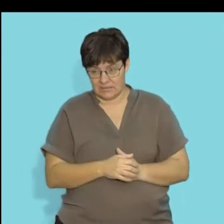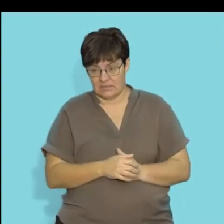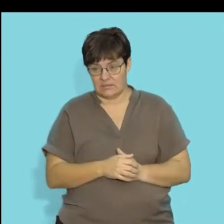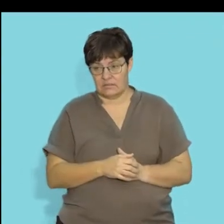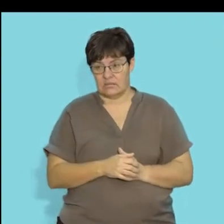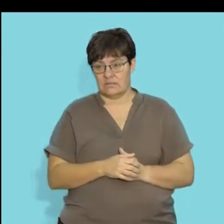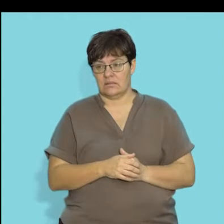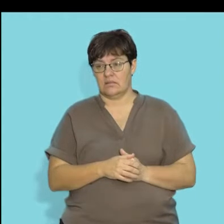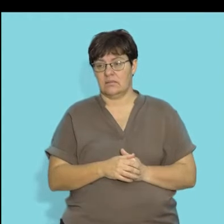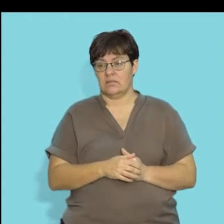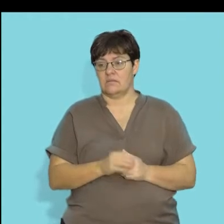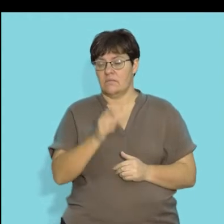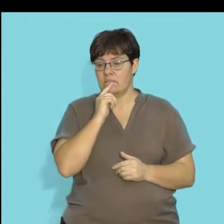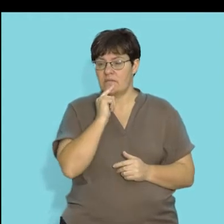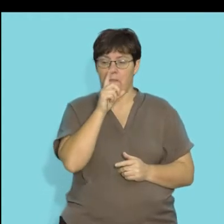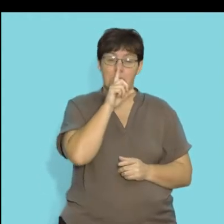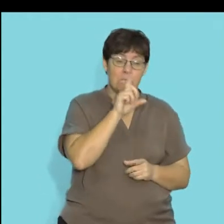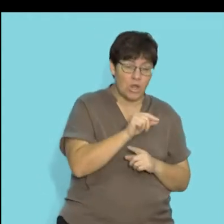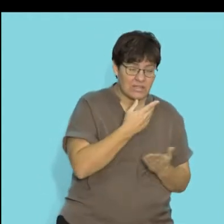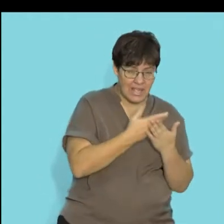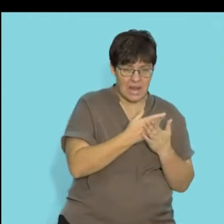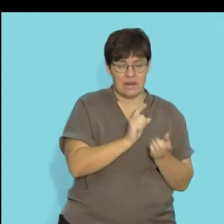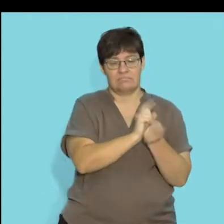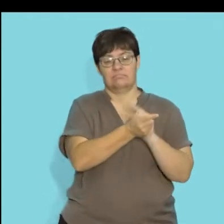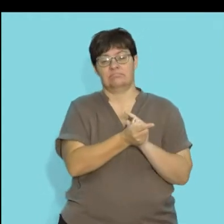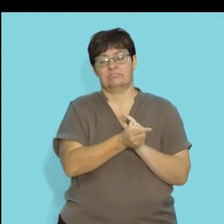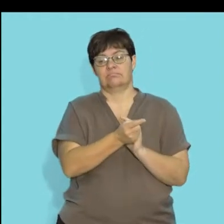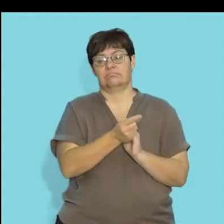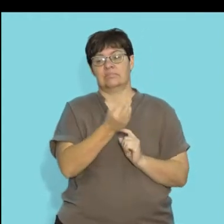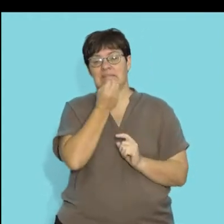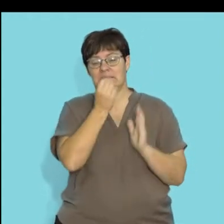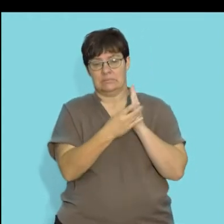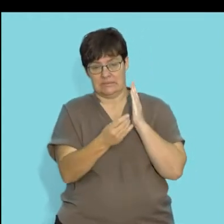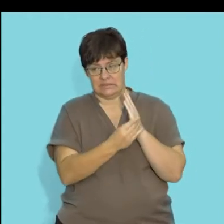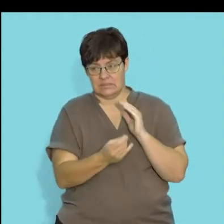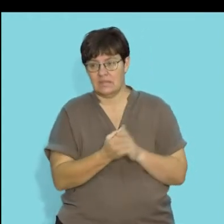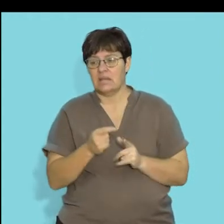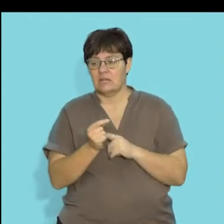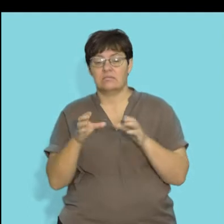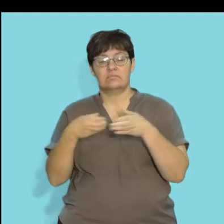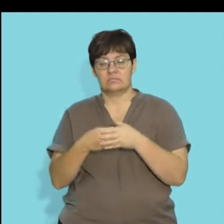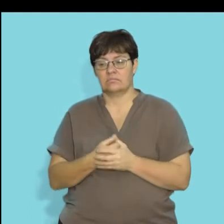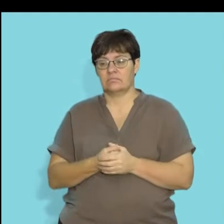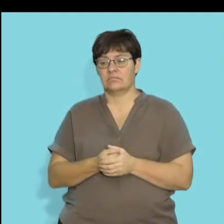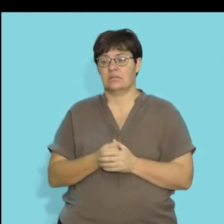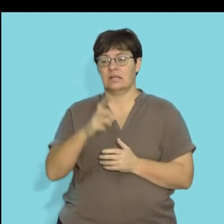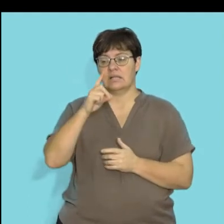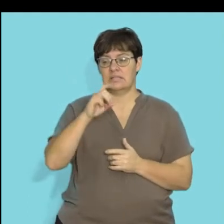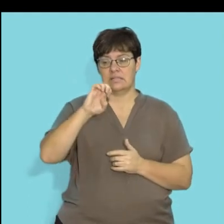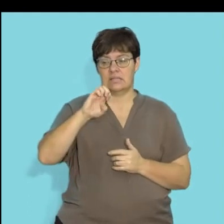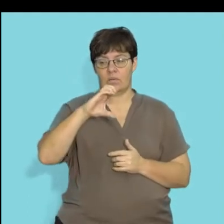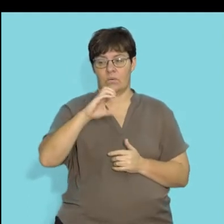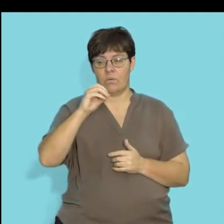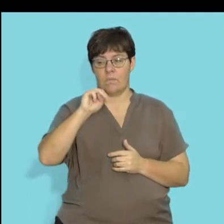Okay? So, we have carnivores. Even birds can be carnivores. And then we have a group of consumers which we call your decomposers.